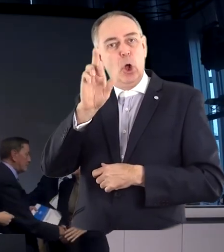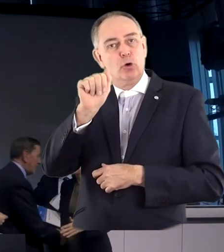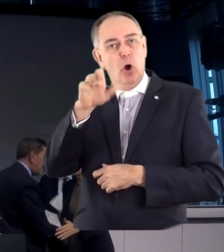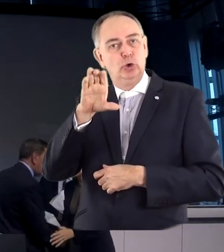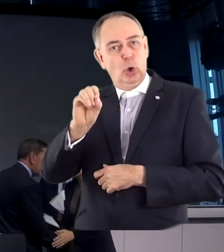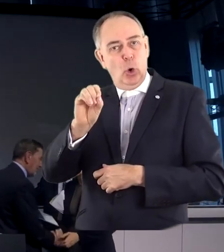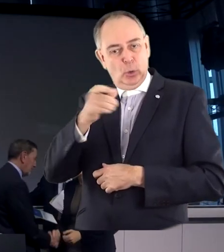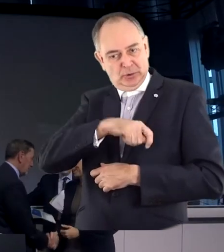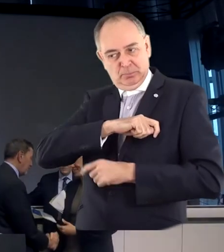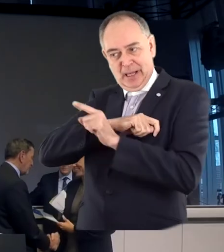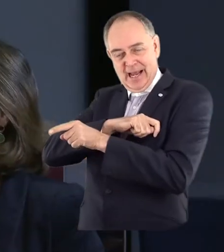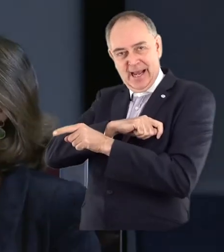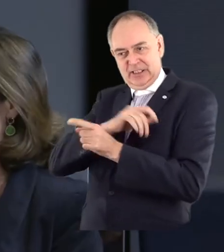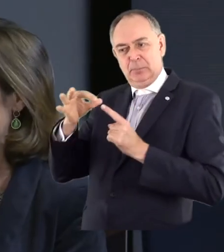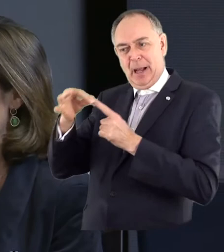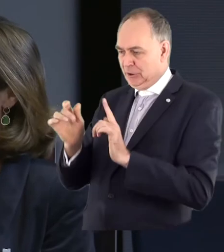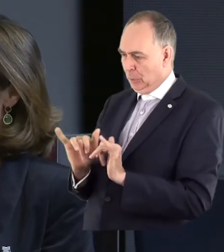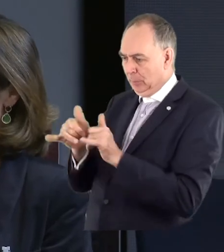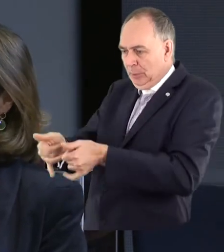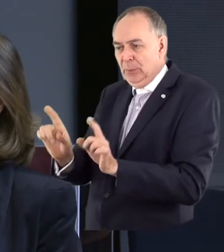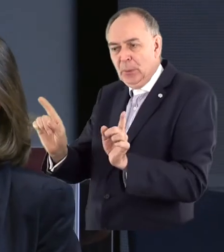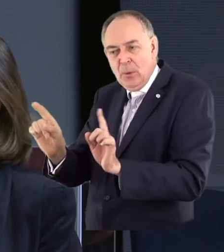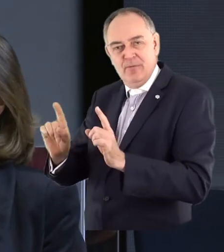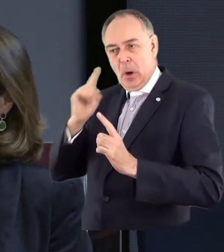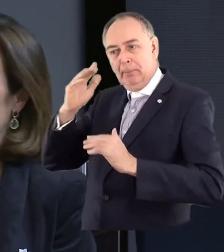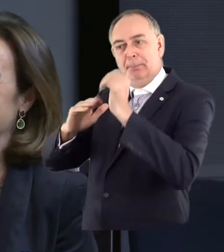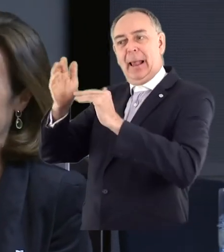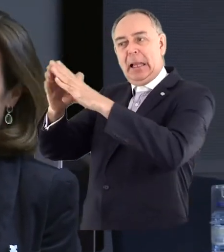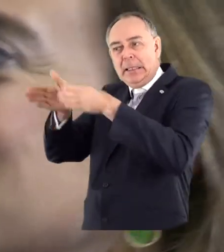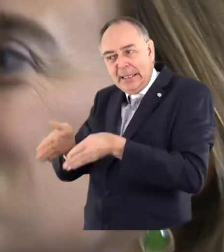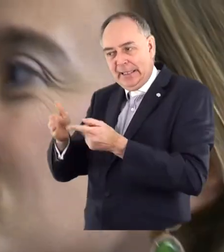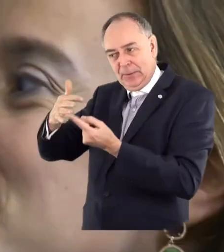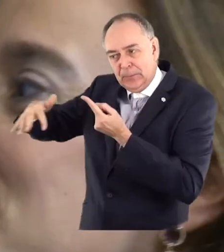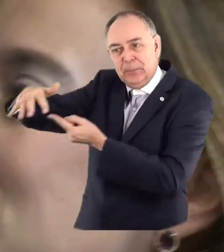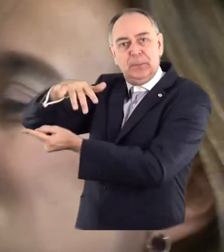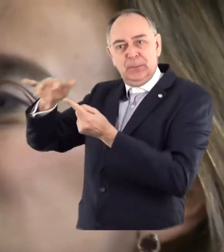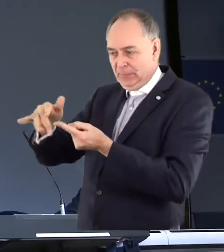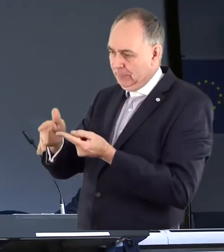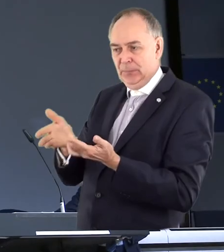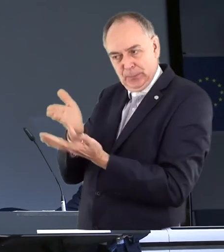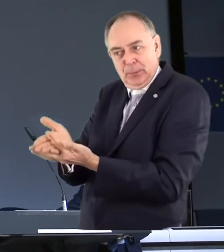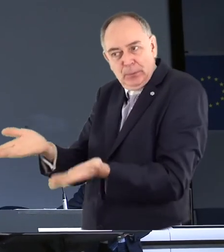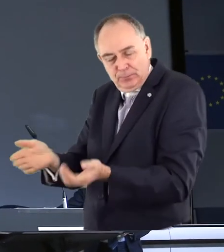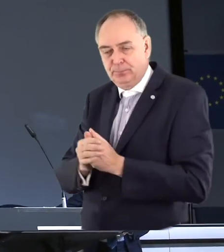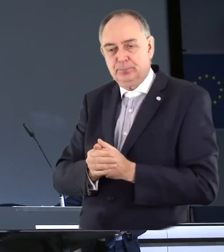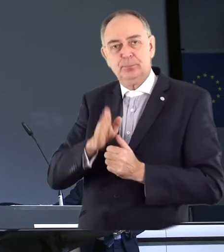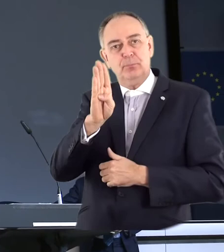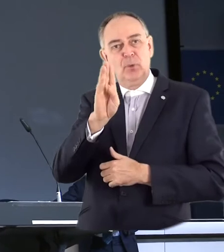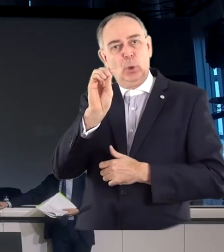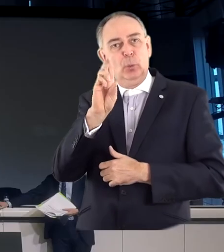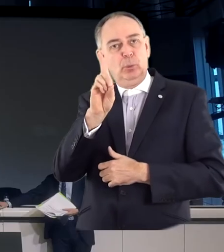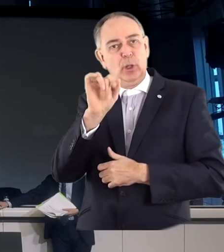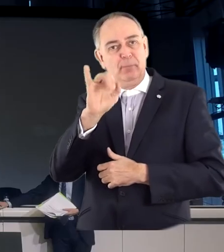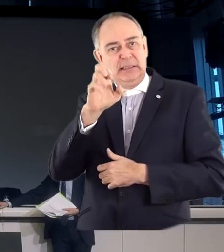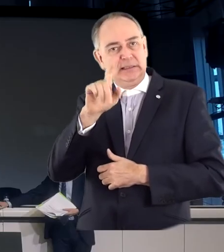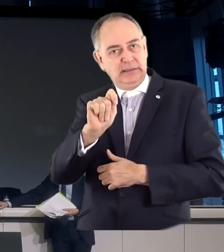Spain, which was awarded with a special mention in the field of the built environment and public spaces. Budapest in